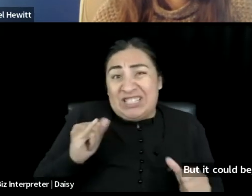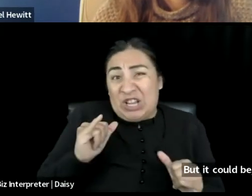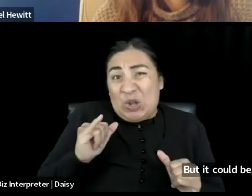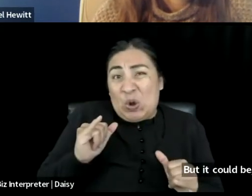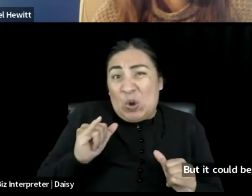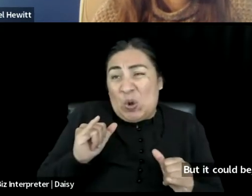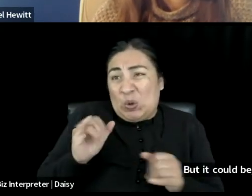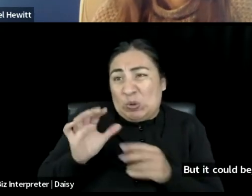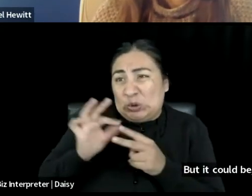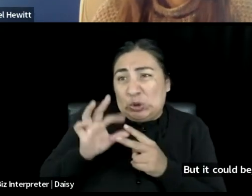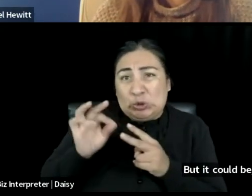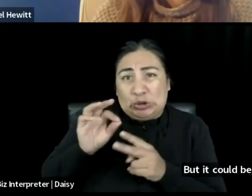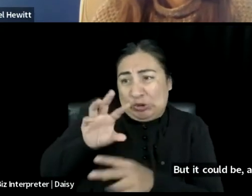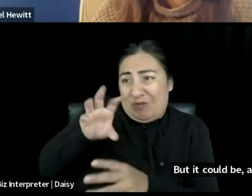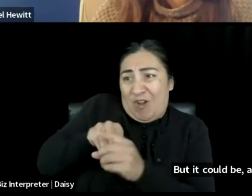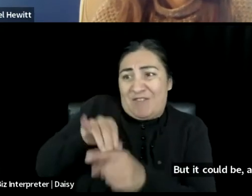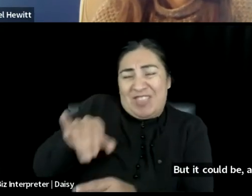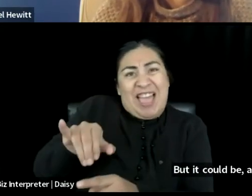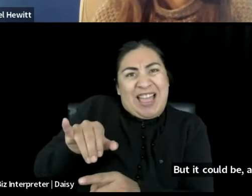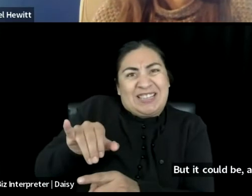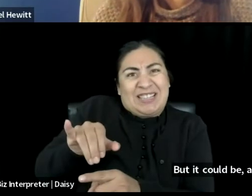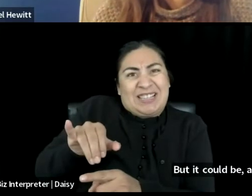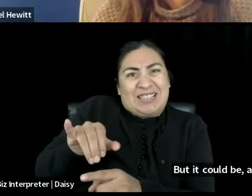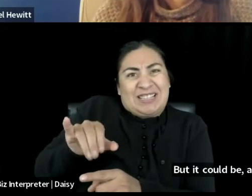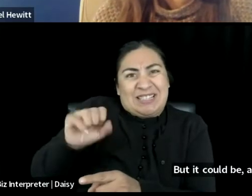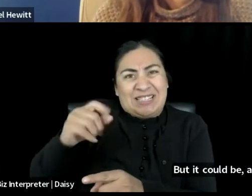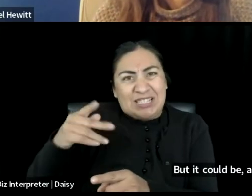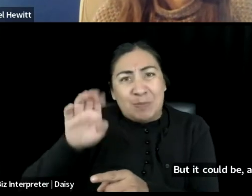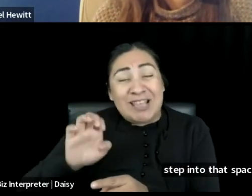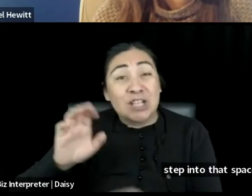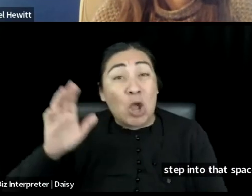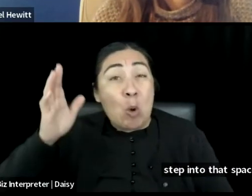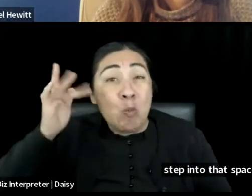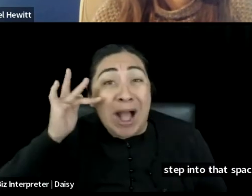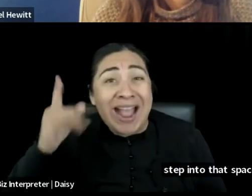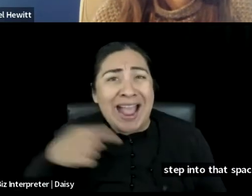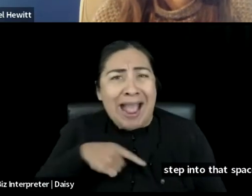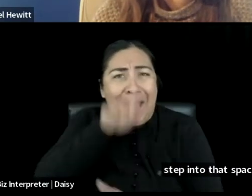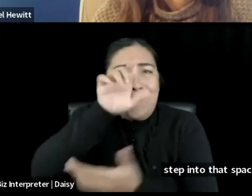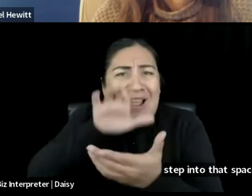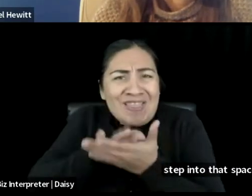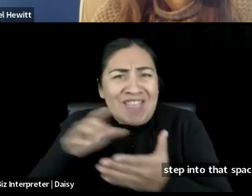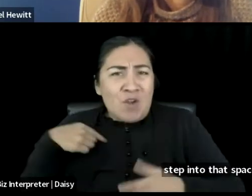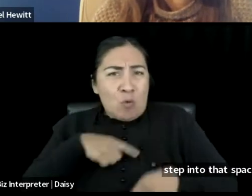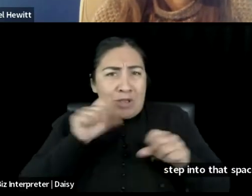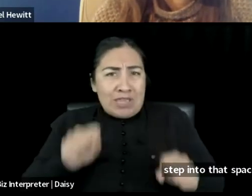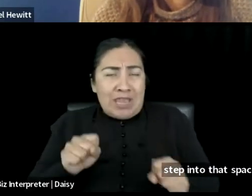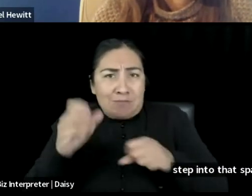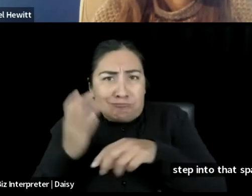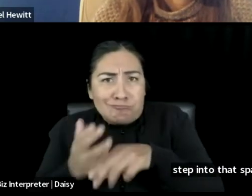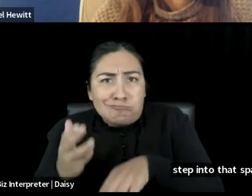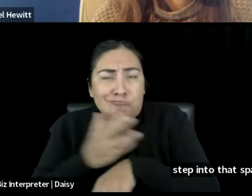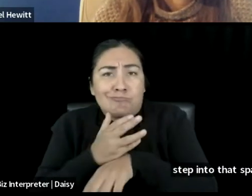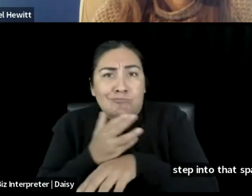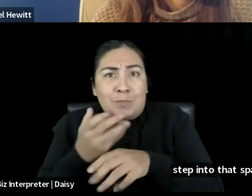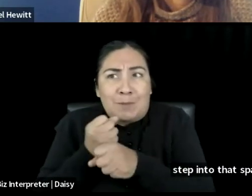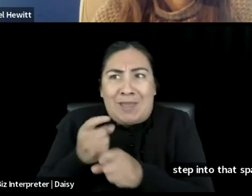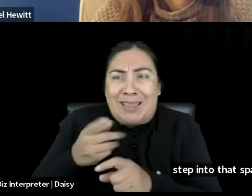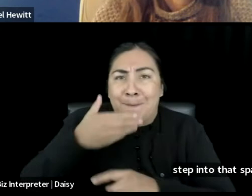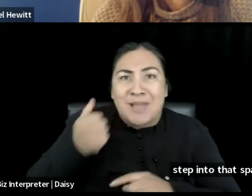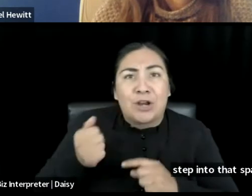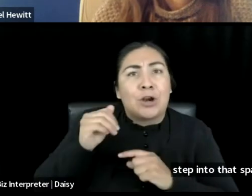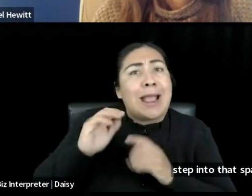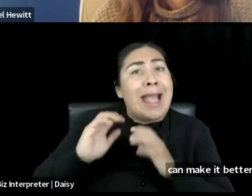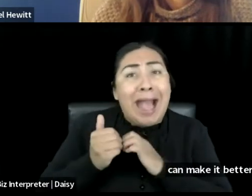into that space first, because I believe that we can make it better by being real loving